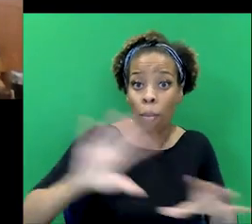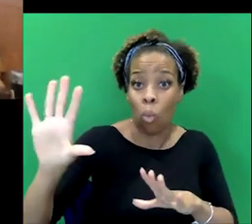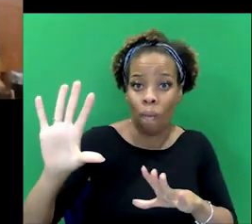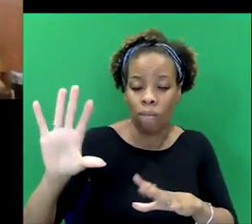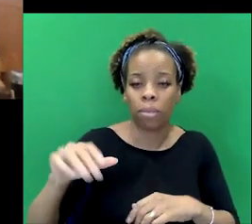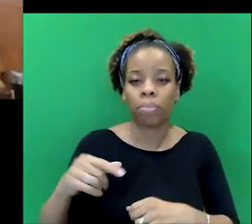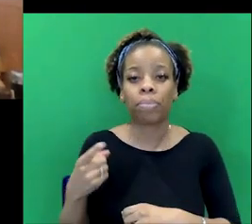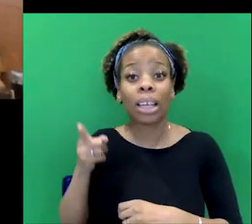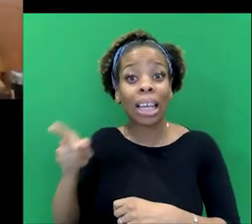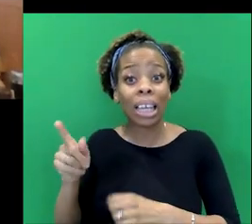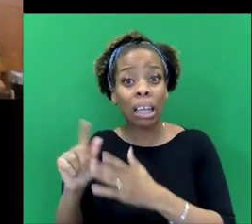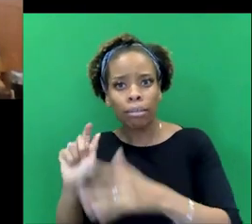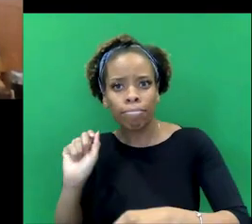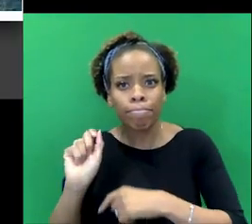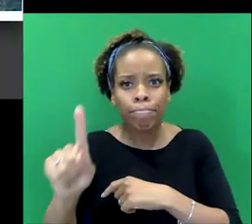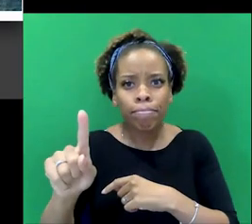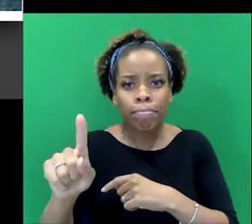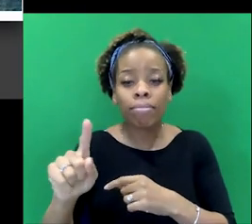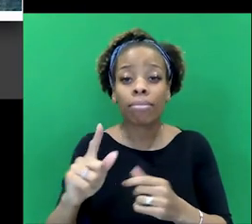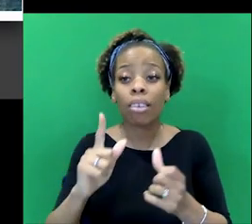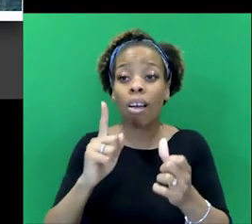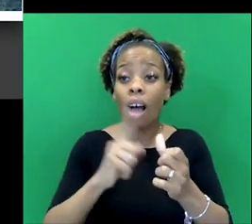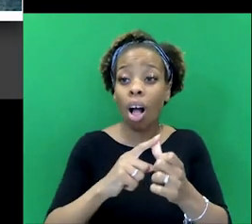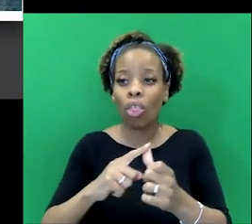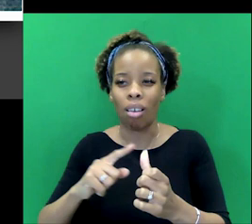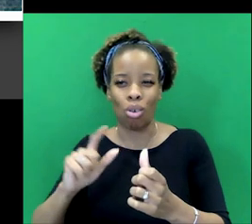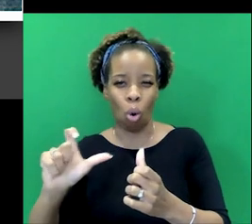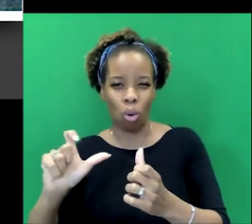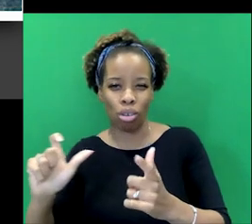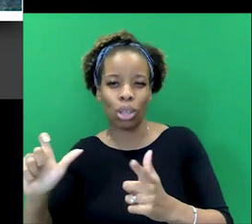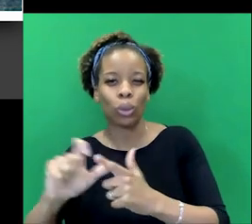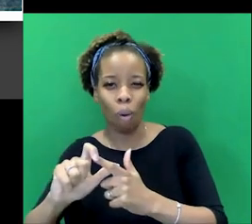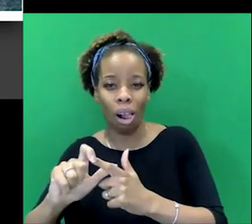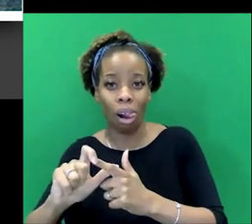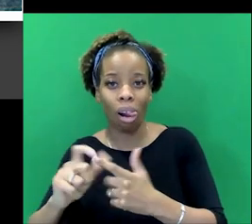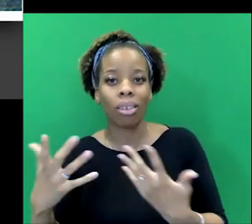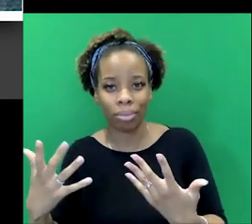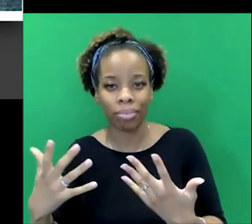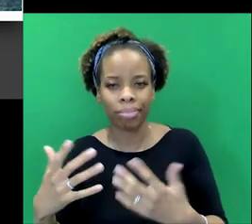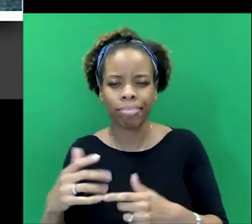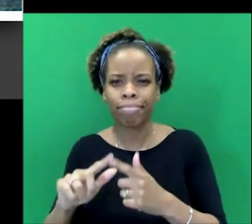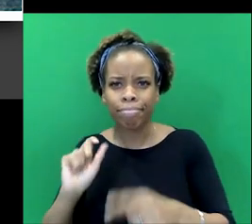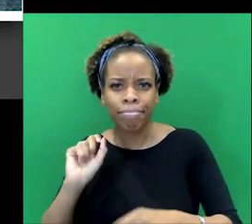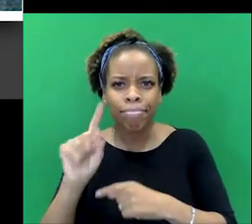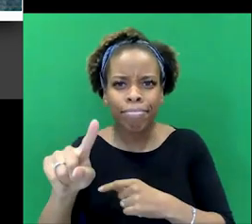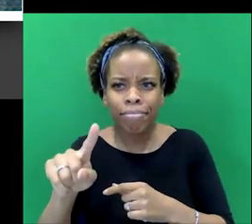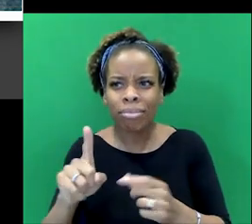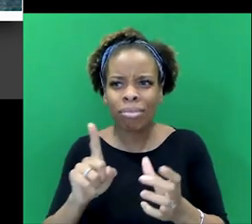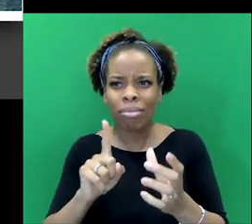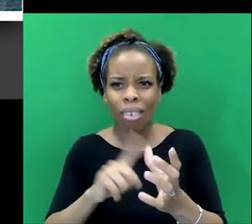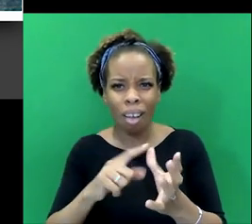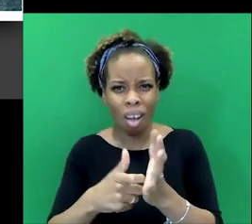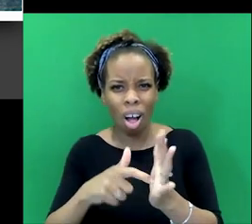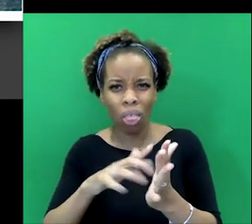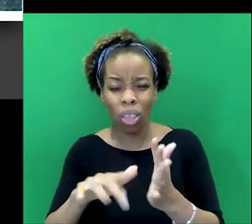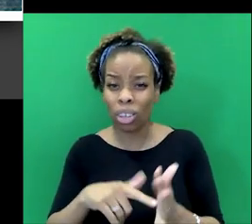to Arthur Conan Doyle. And that's how Arthur Conan Doyle enters this story. He writes to him and he says, you're